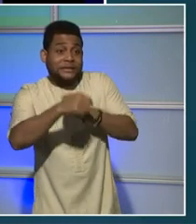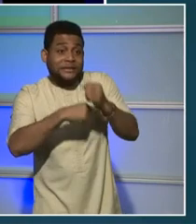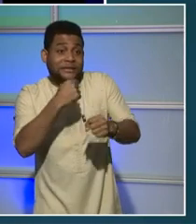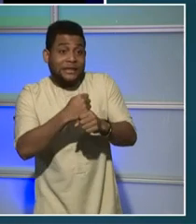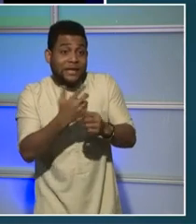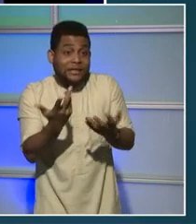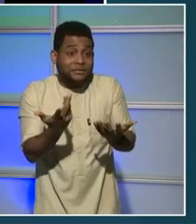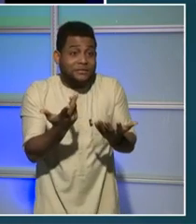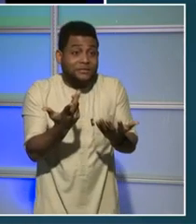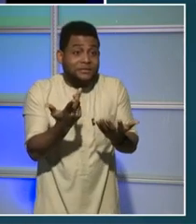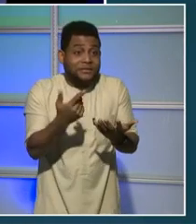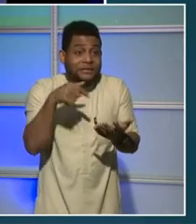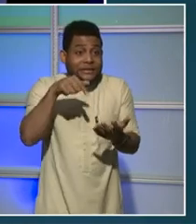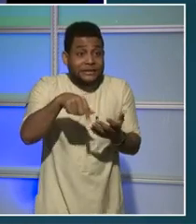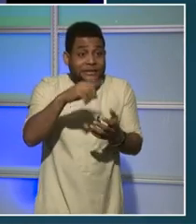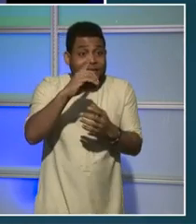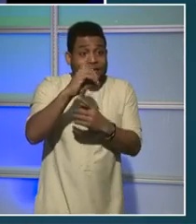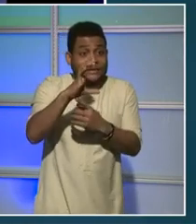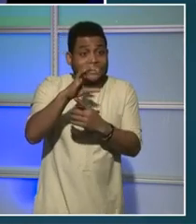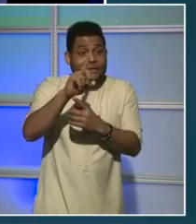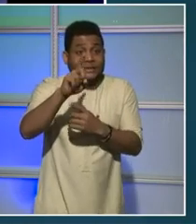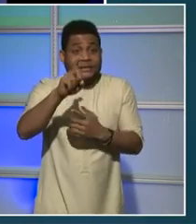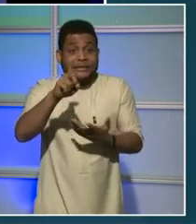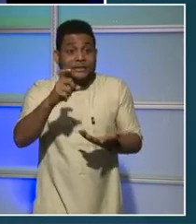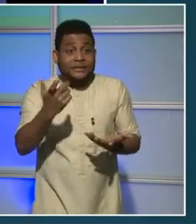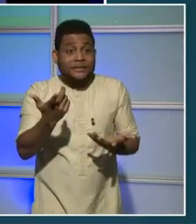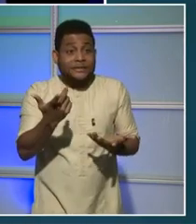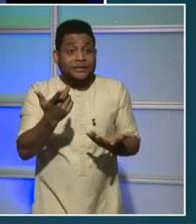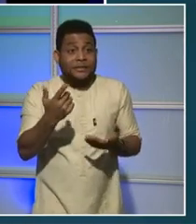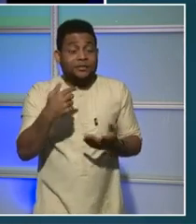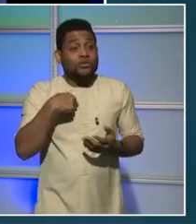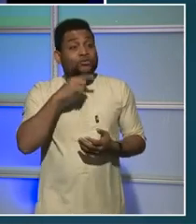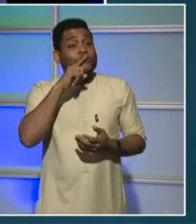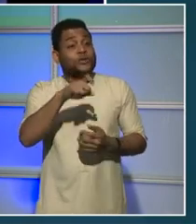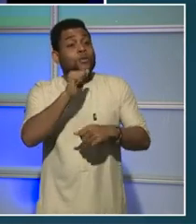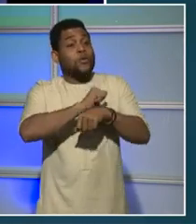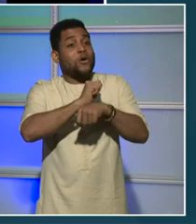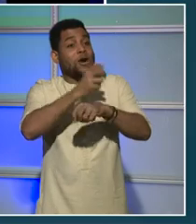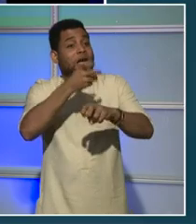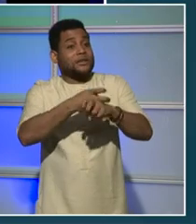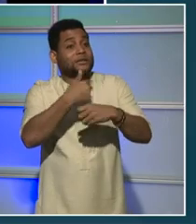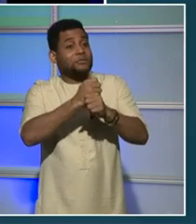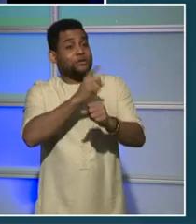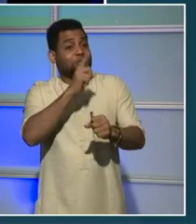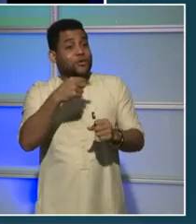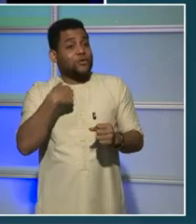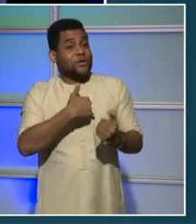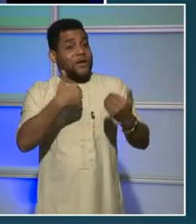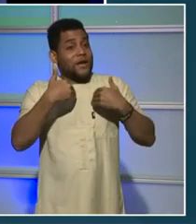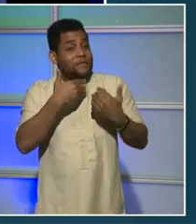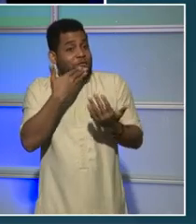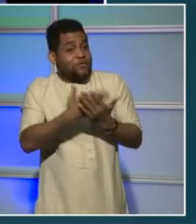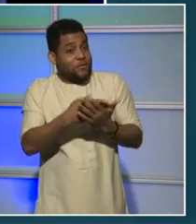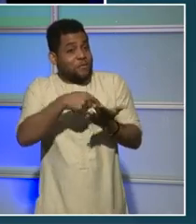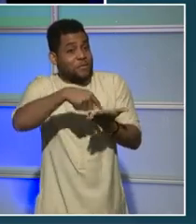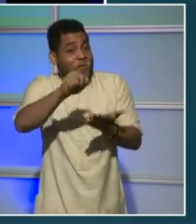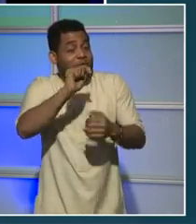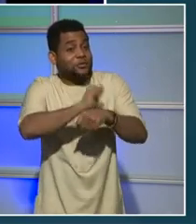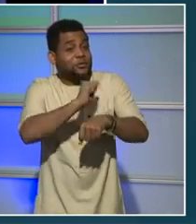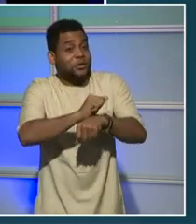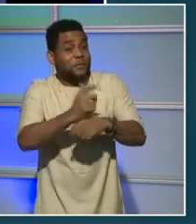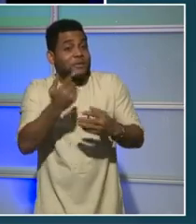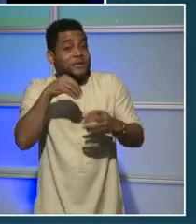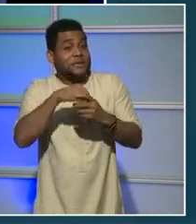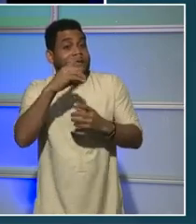District of Columbia. We have fought very hard to make sure we have good-paying jobs in D.C. government, and we're hiring more D